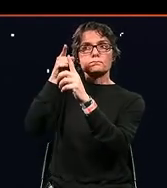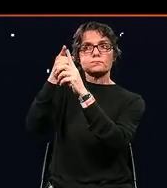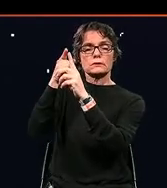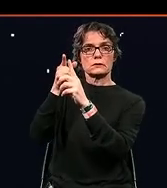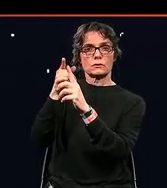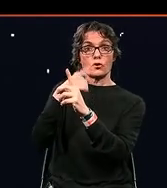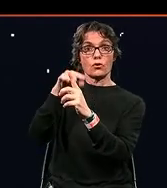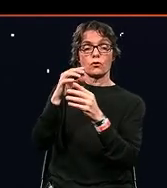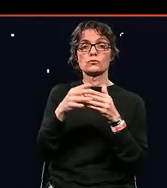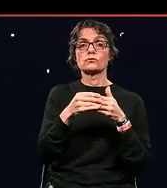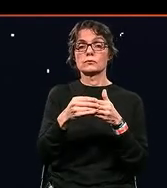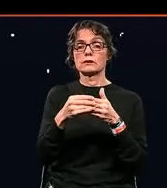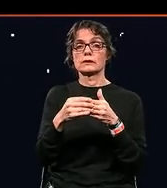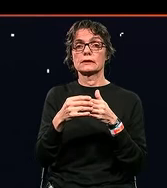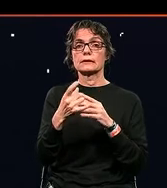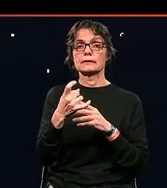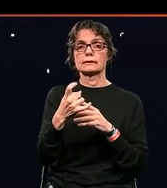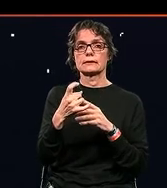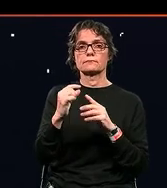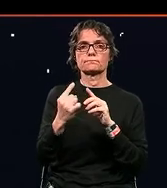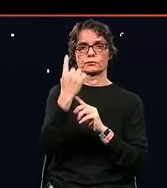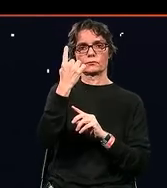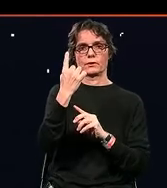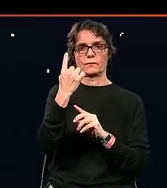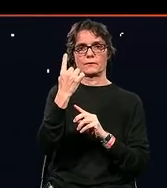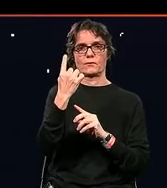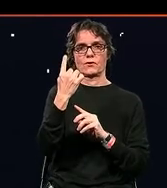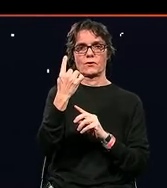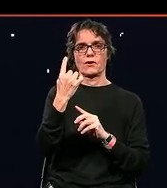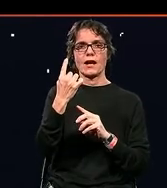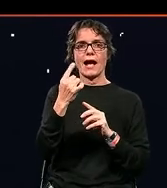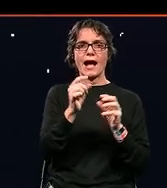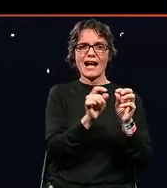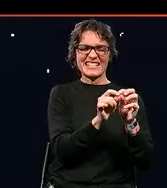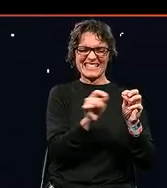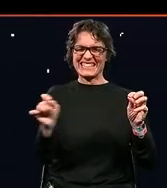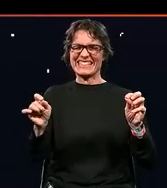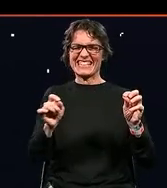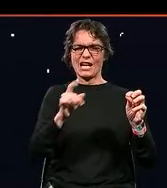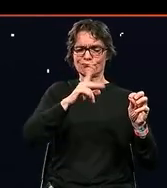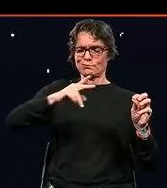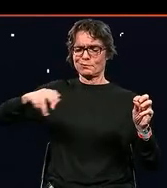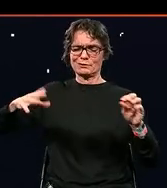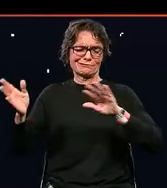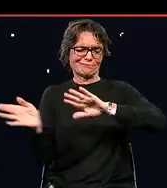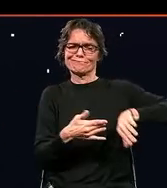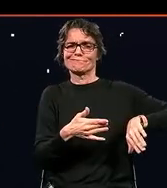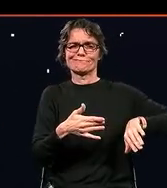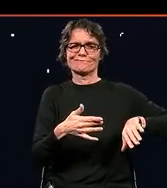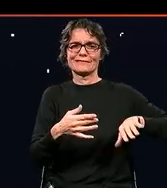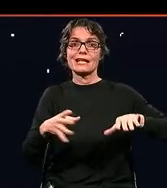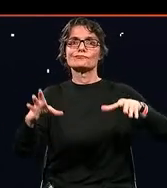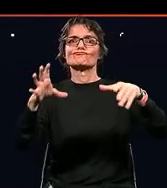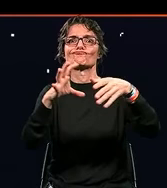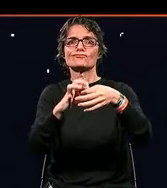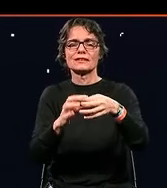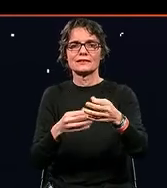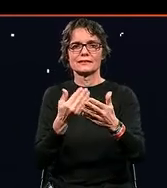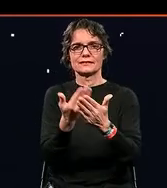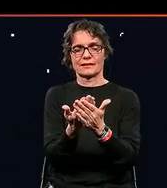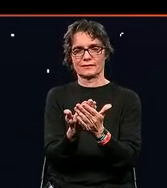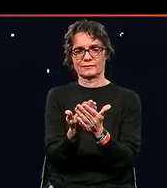leaders need to be the ones who remove the blockers for our teammates to develop